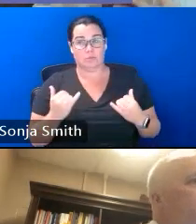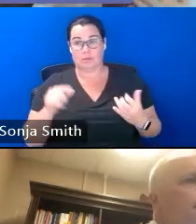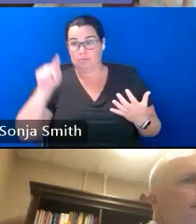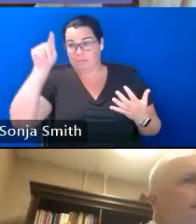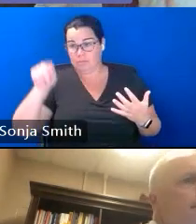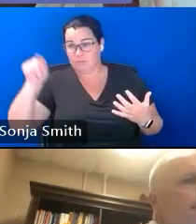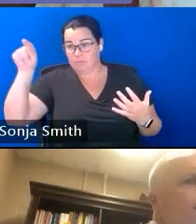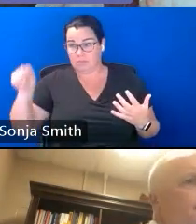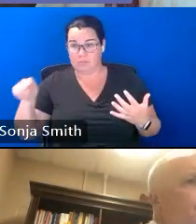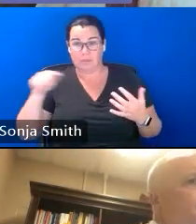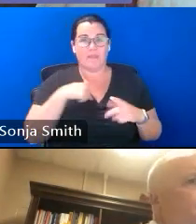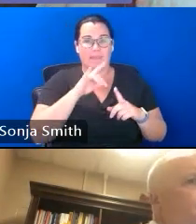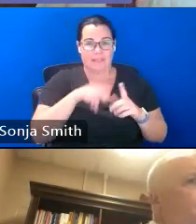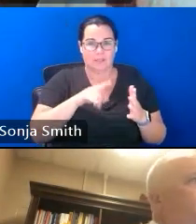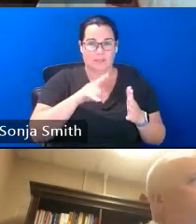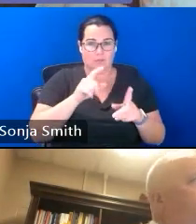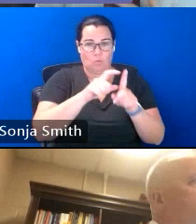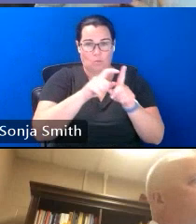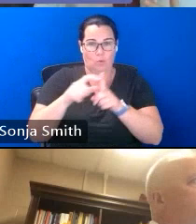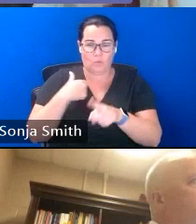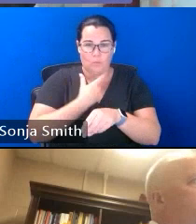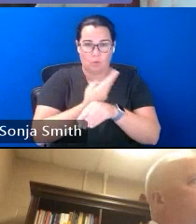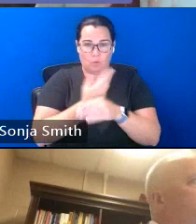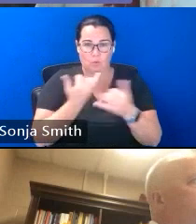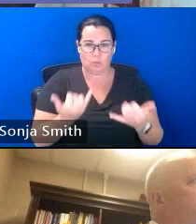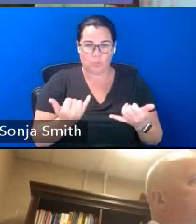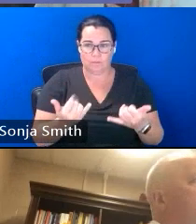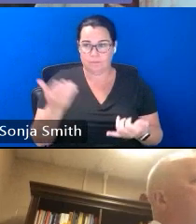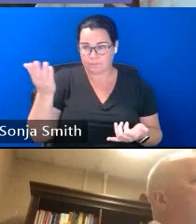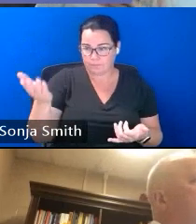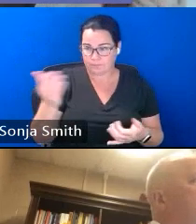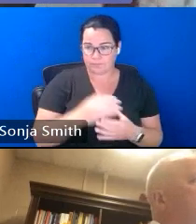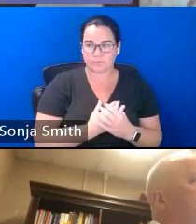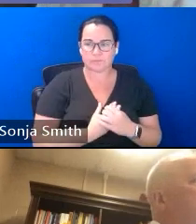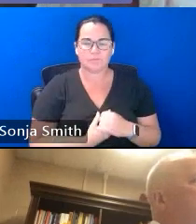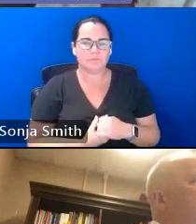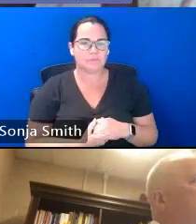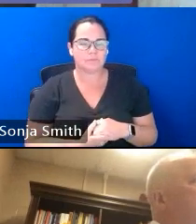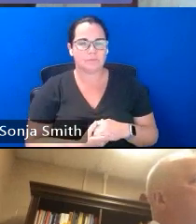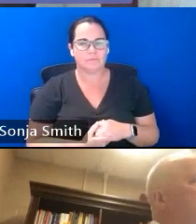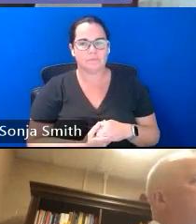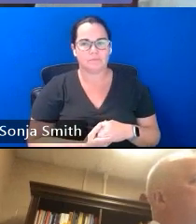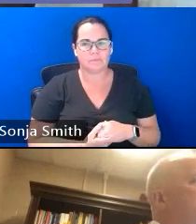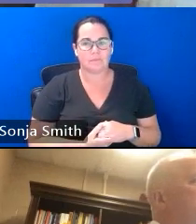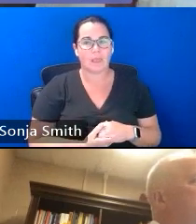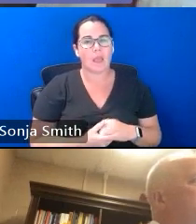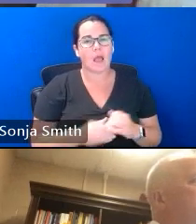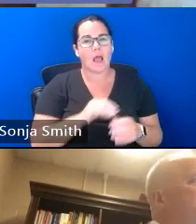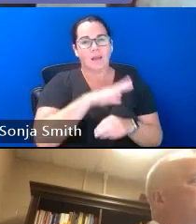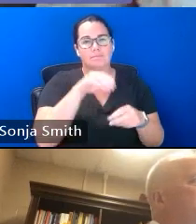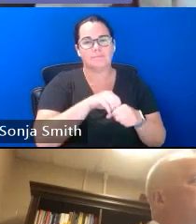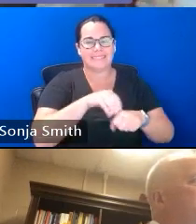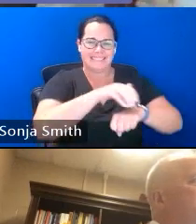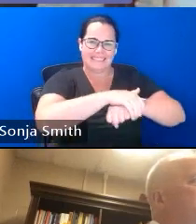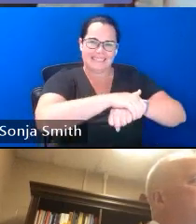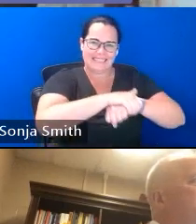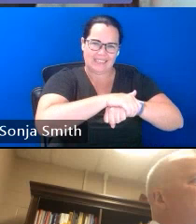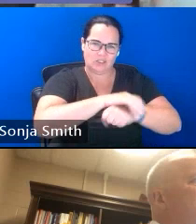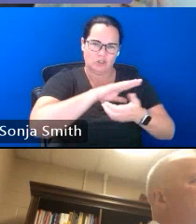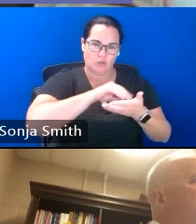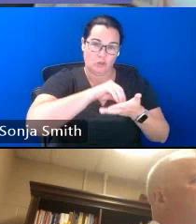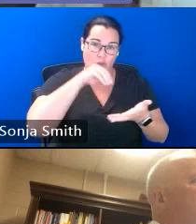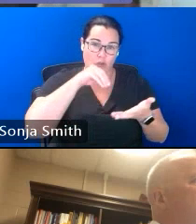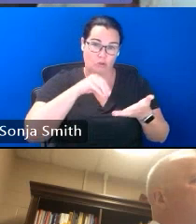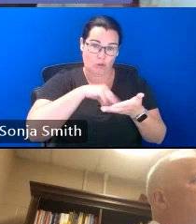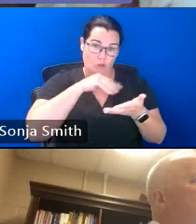be using for today's presentation i do like to include english learners on my terminology information